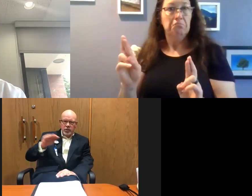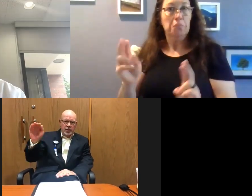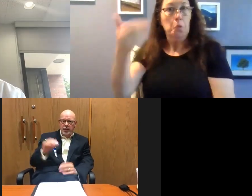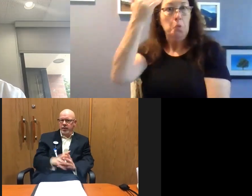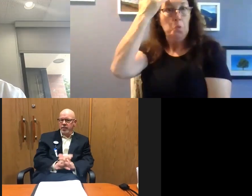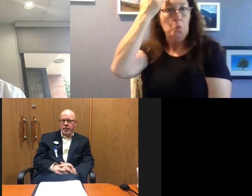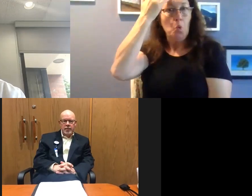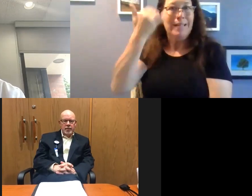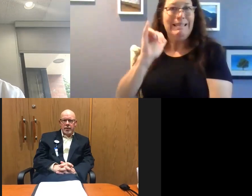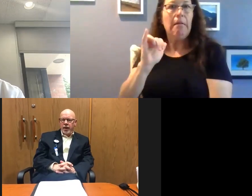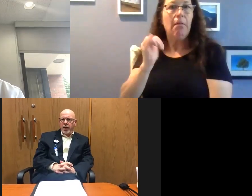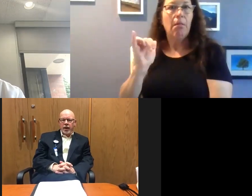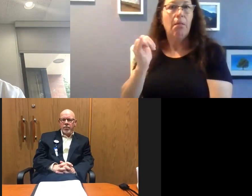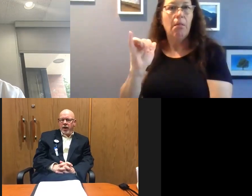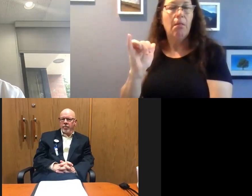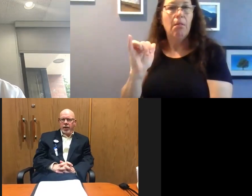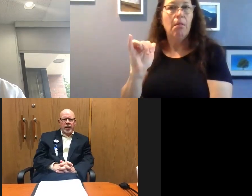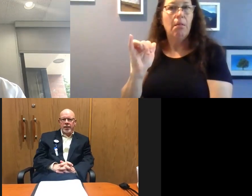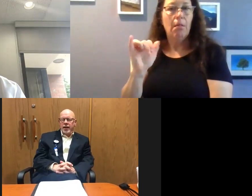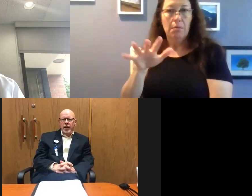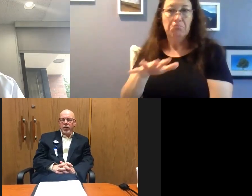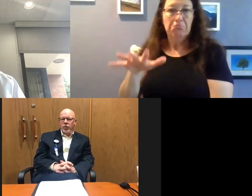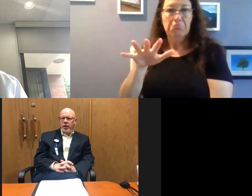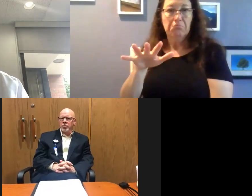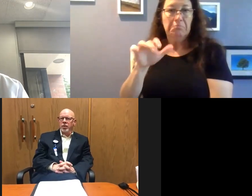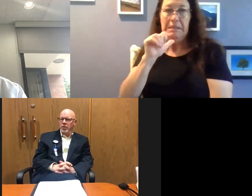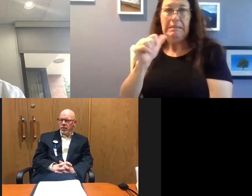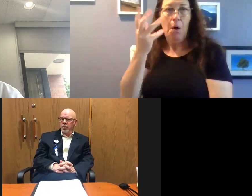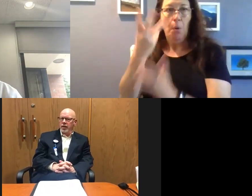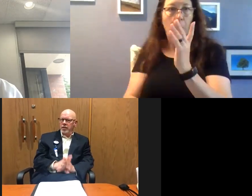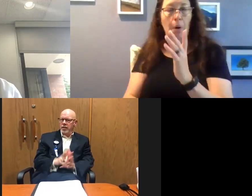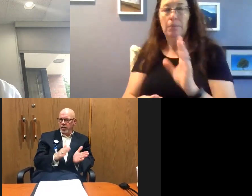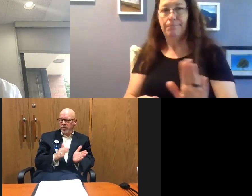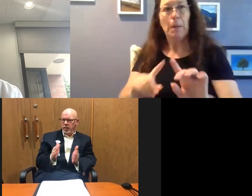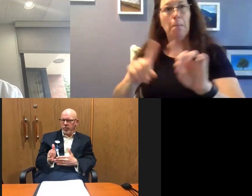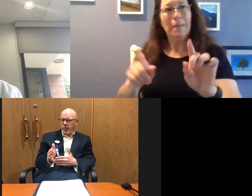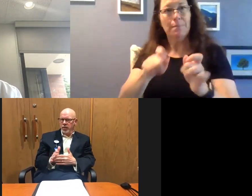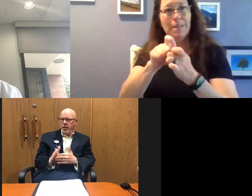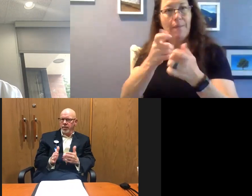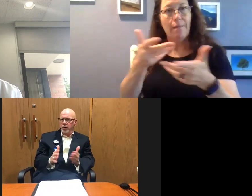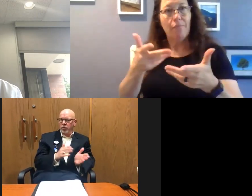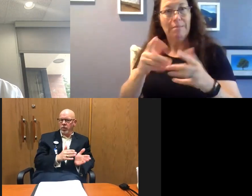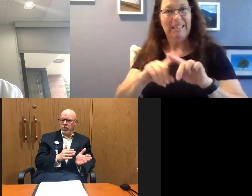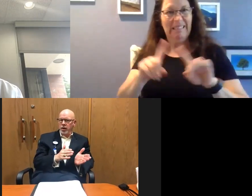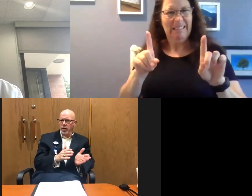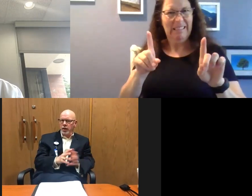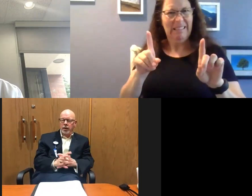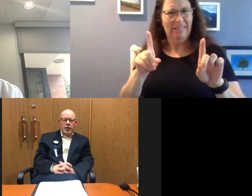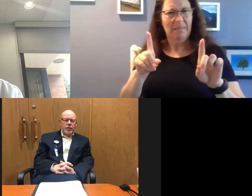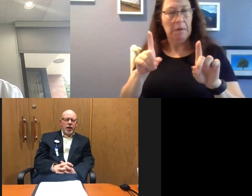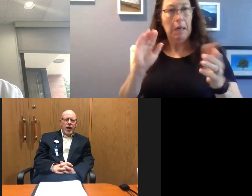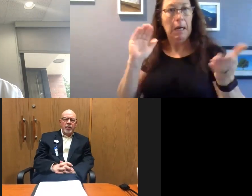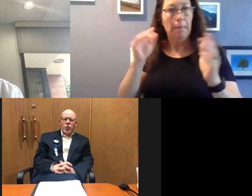we're still in this environment, and it's not going away. But certain things that are a little bit different this time than where we started.